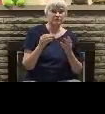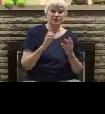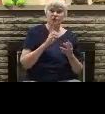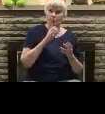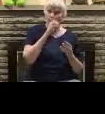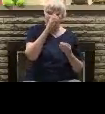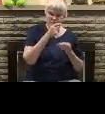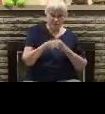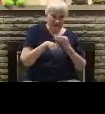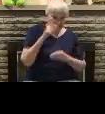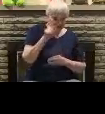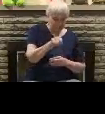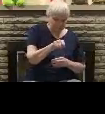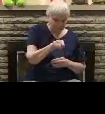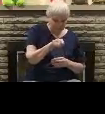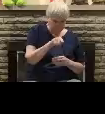It's true about you too.